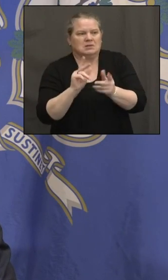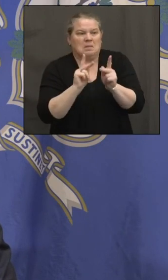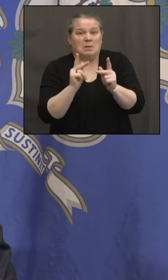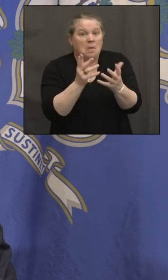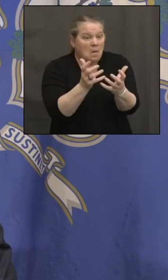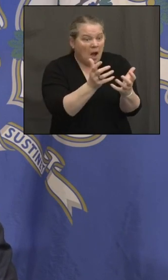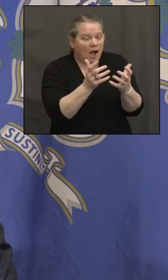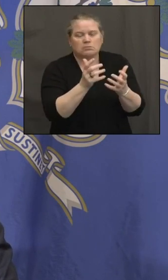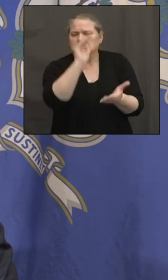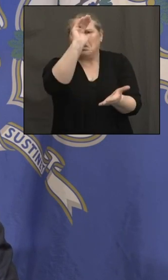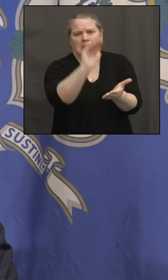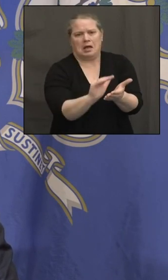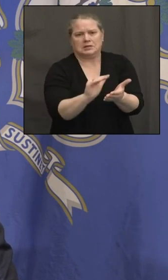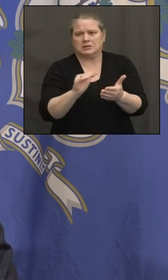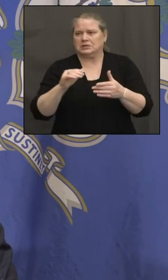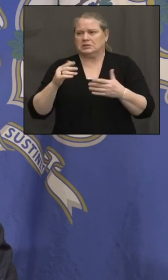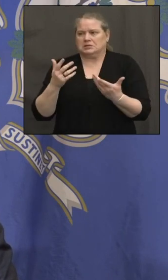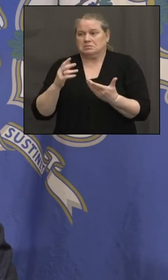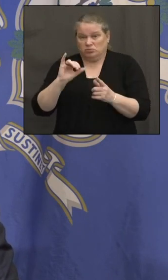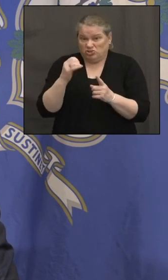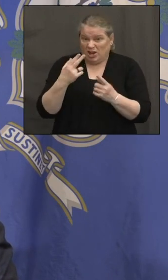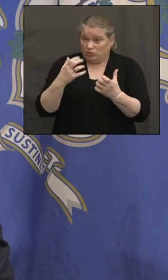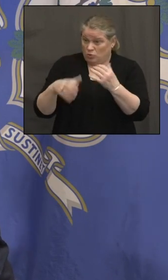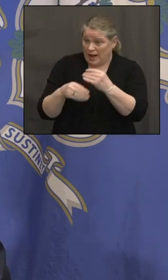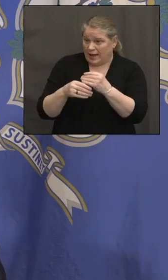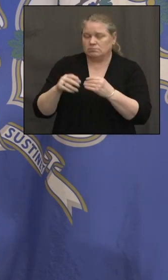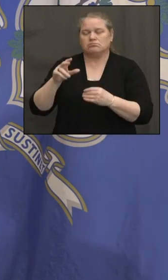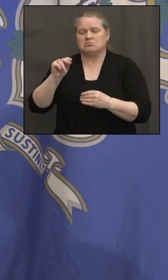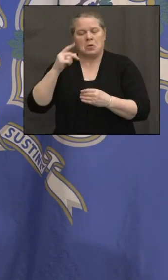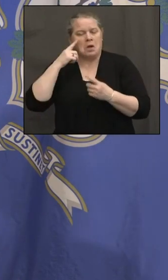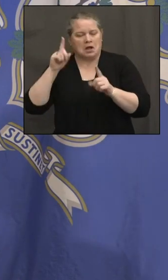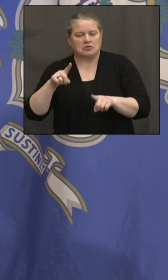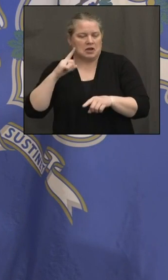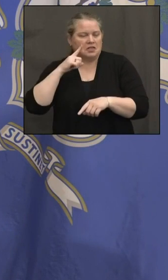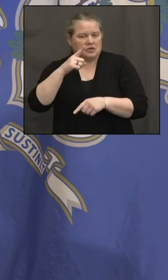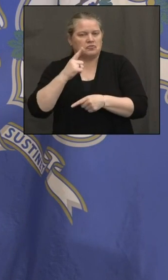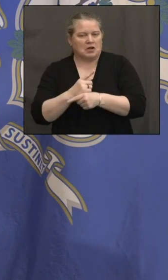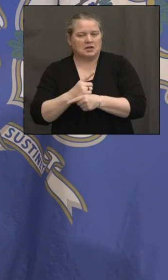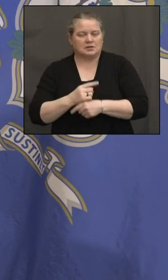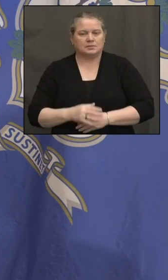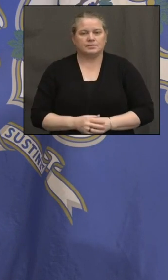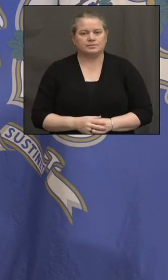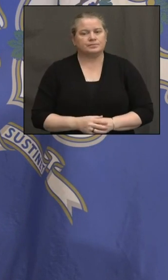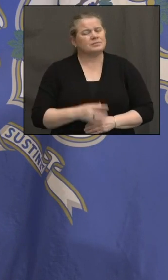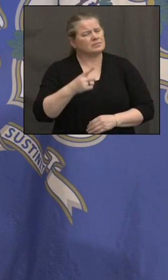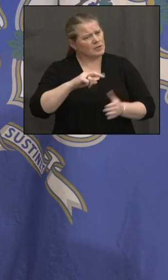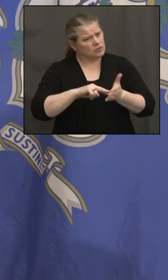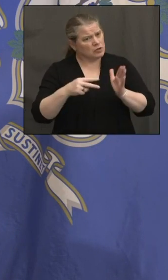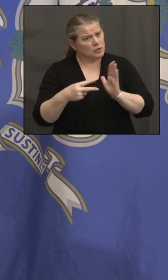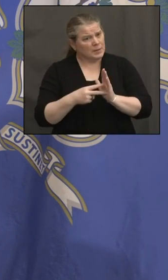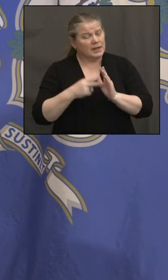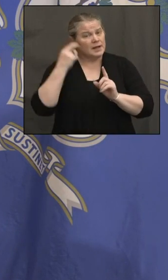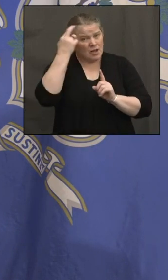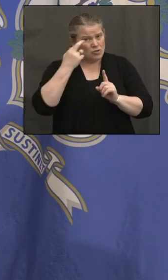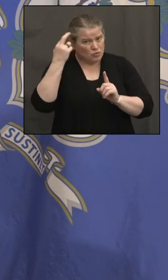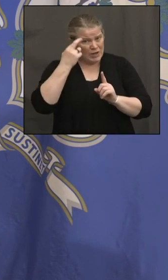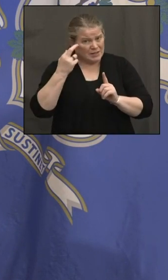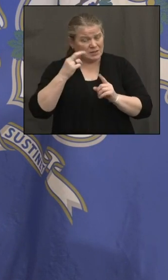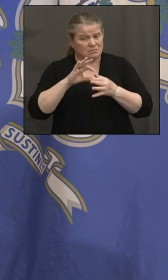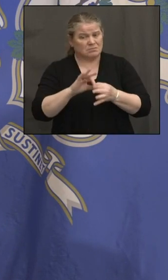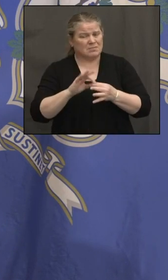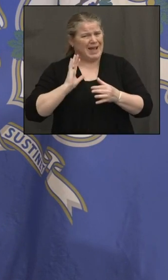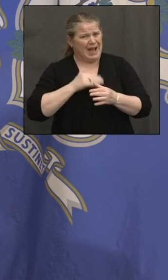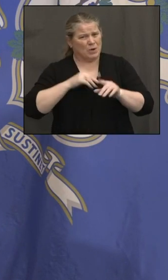to add to this? No, I think that's right. So you're saying that it's entirely because of our testing rates.